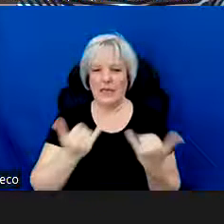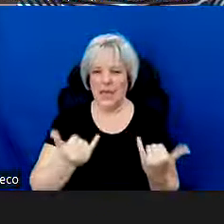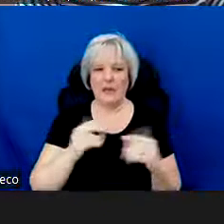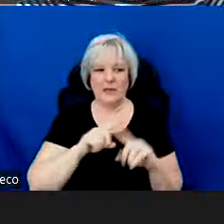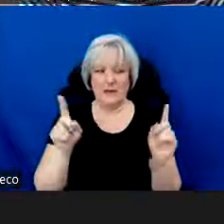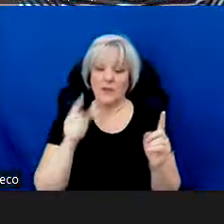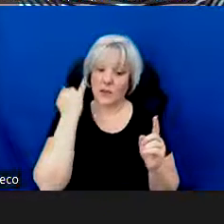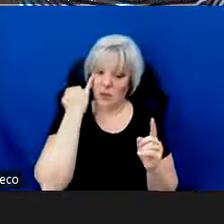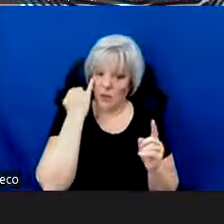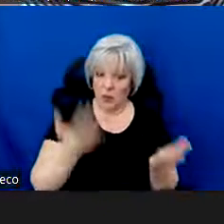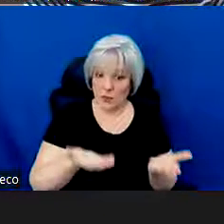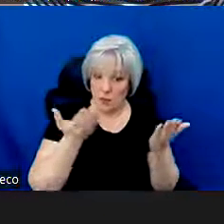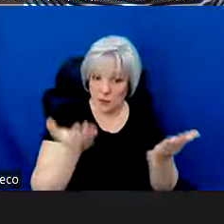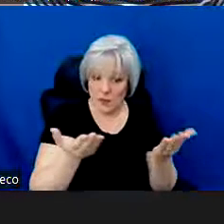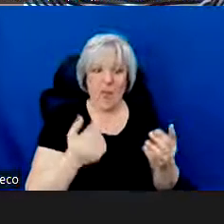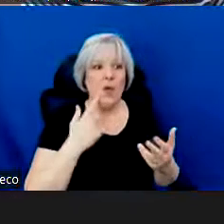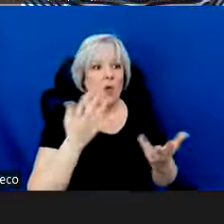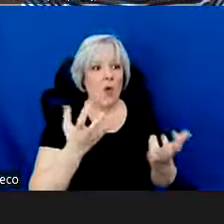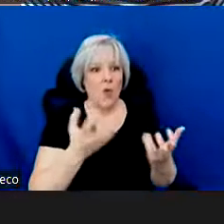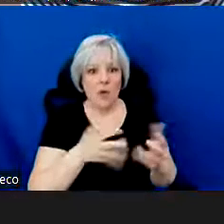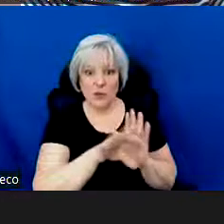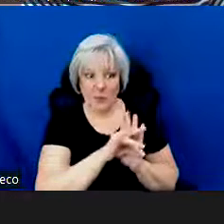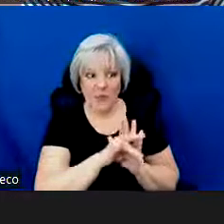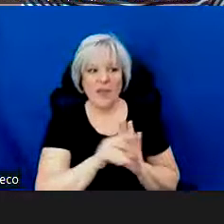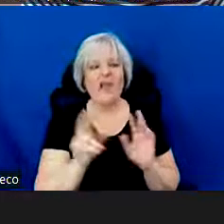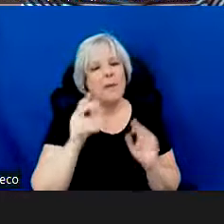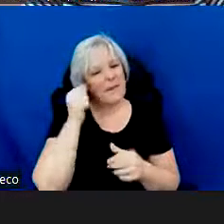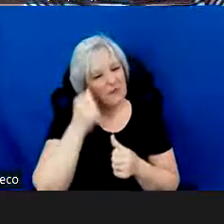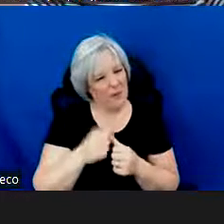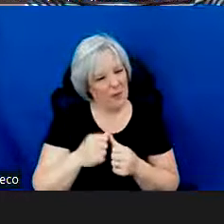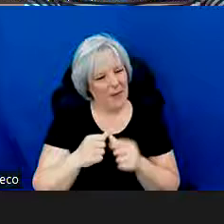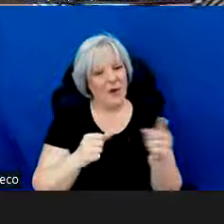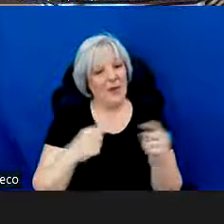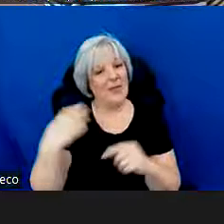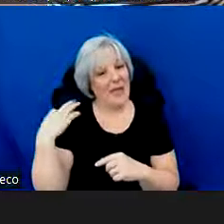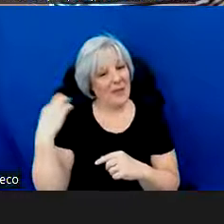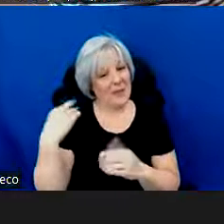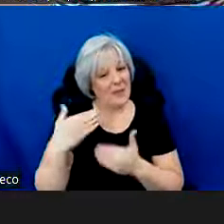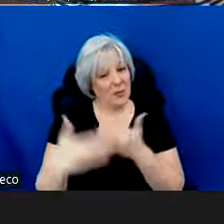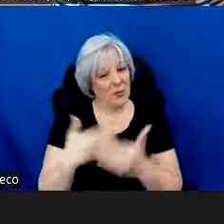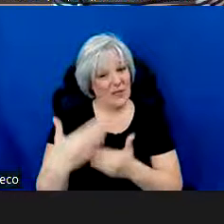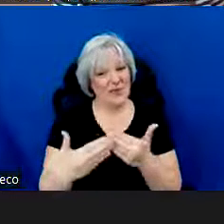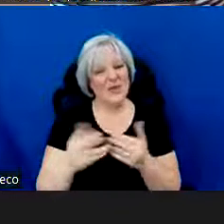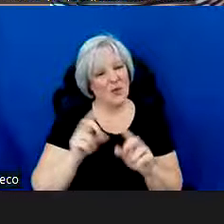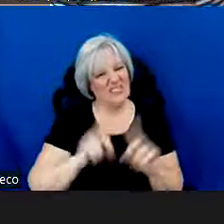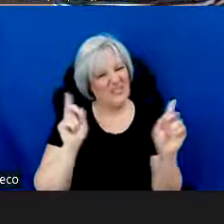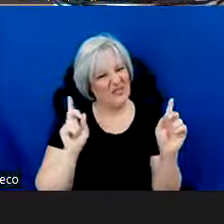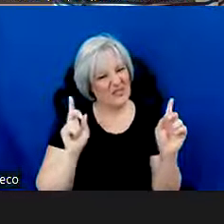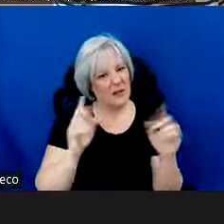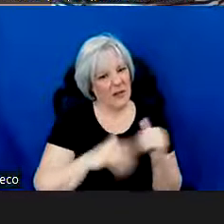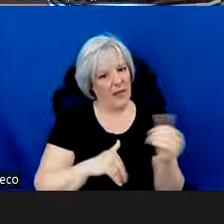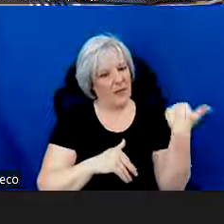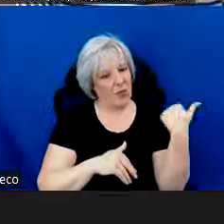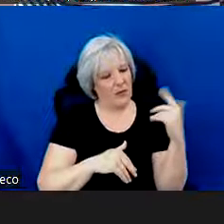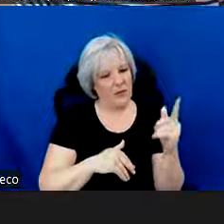Initiatives or any of our programs in the past, please keep in mind that your application process is going to be different than it has been in the